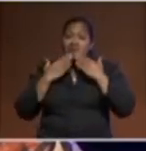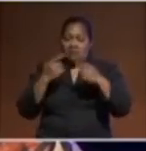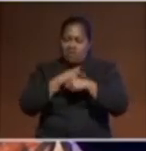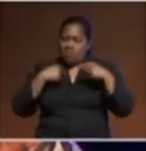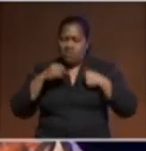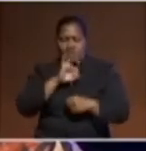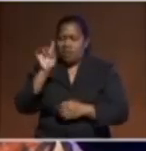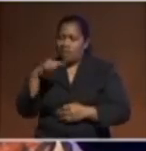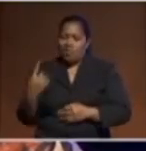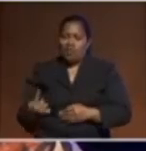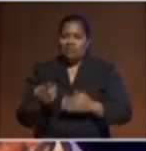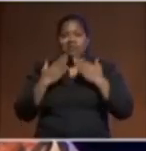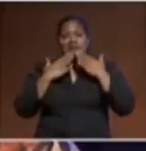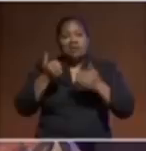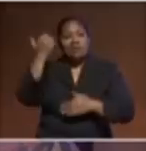Minagwolewin, good evening to you all.